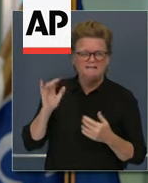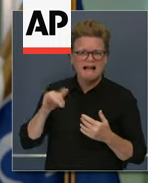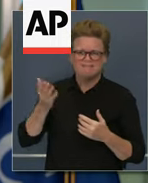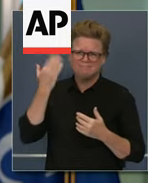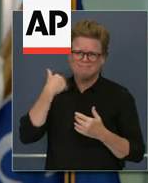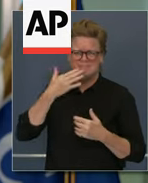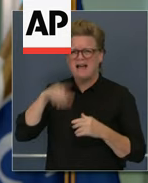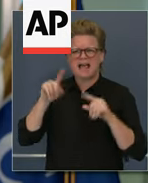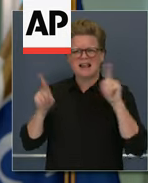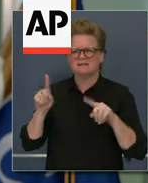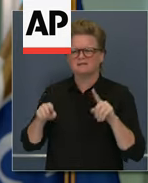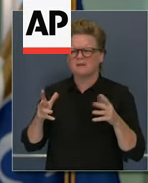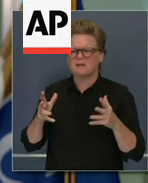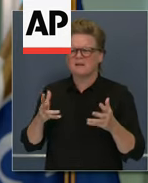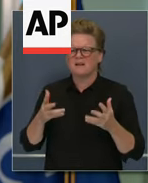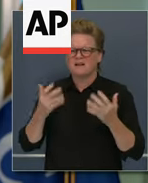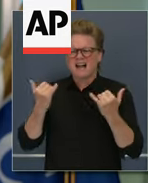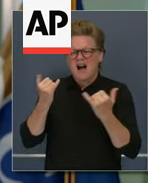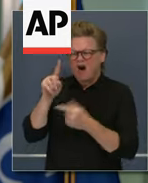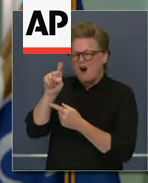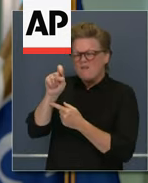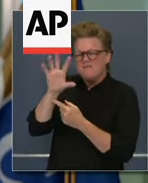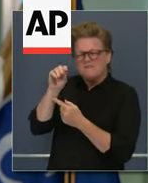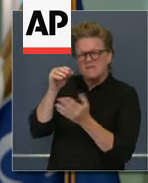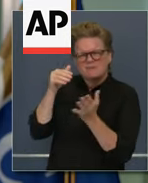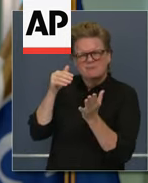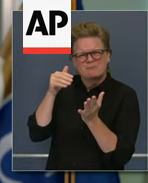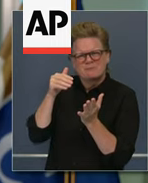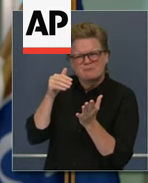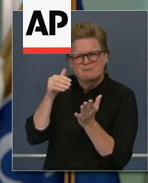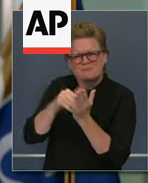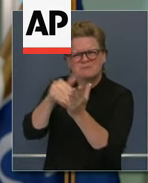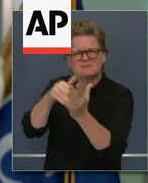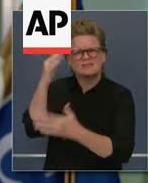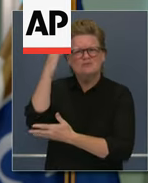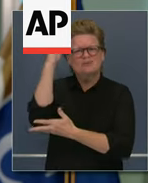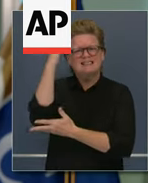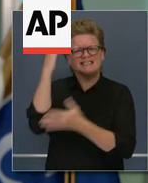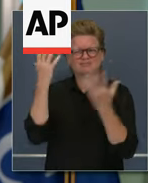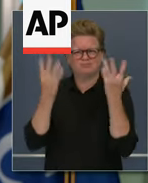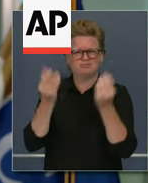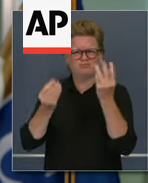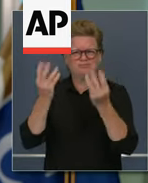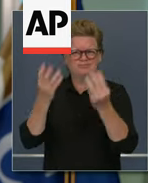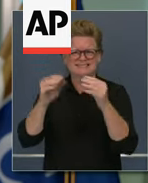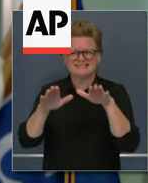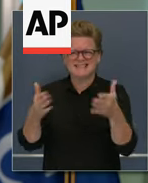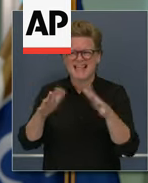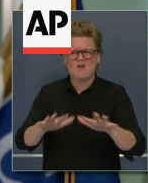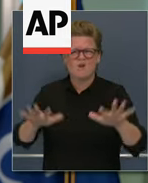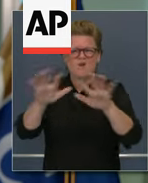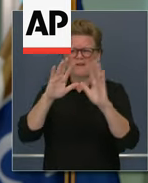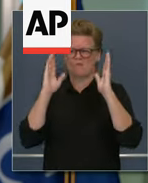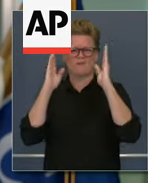150-plus million dead trees related to a five-plus year historic drought in the state of California,